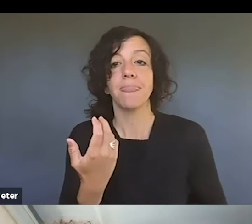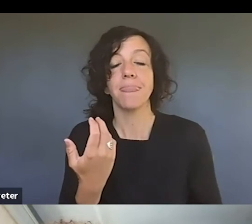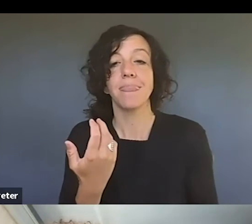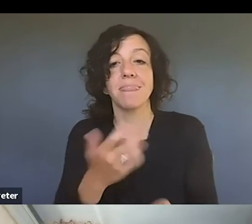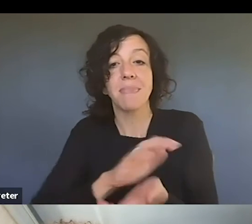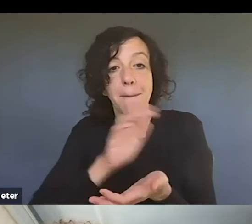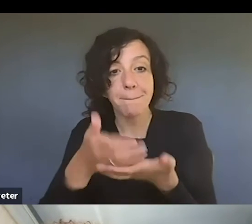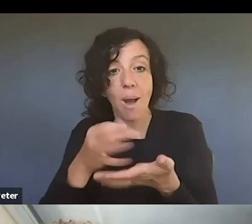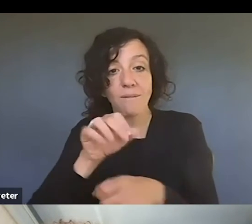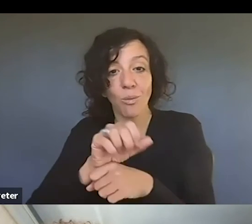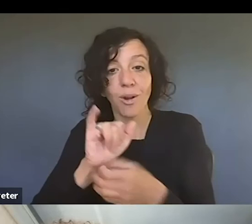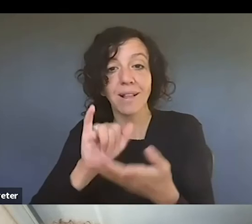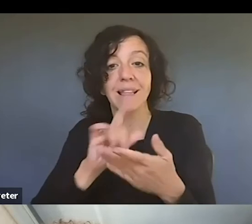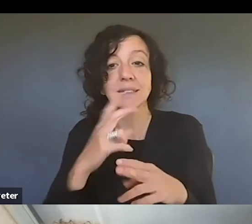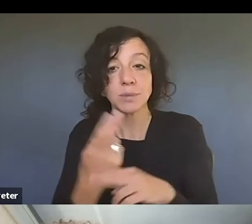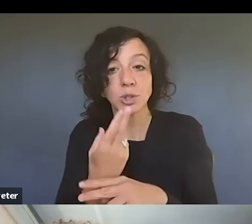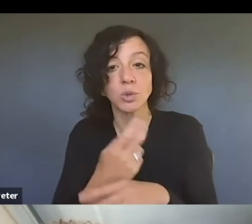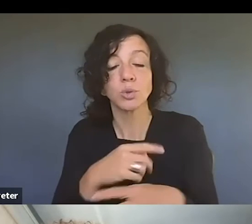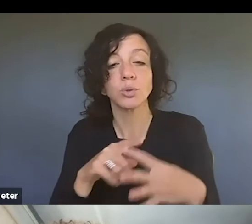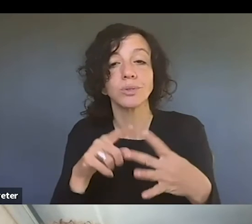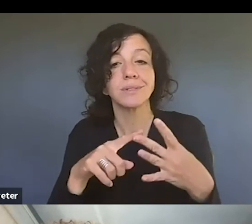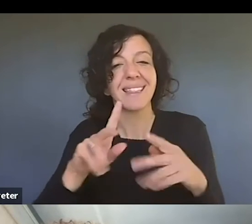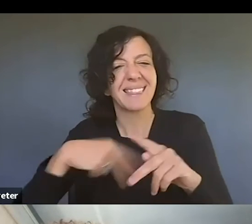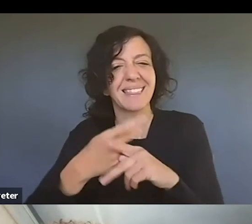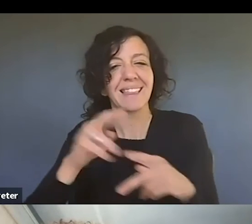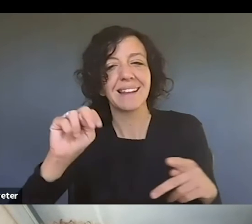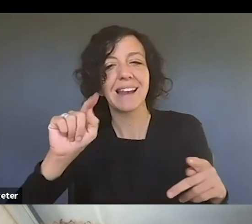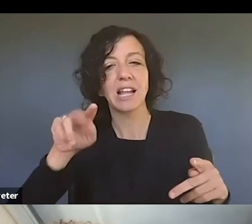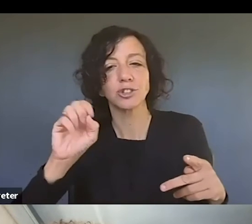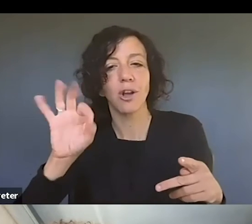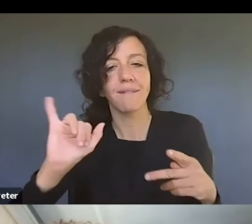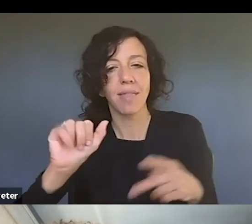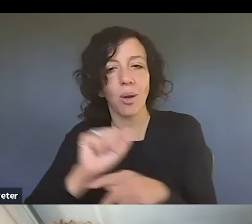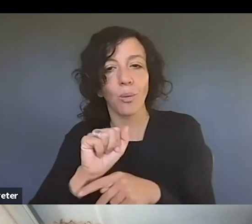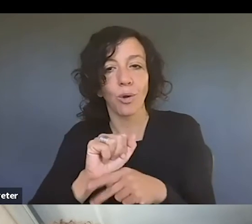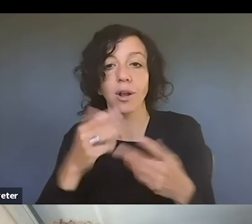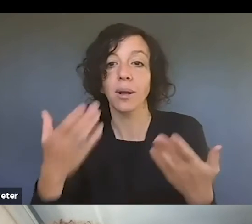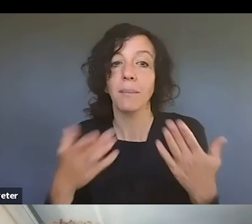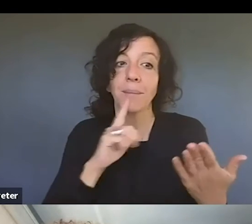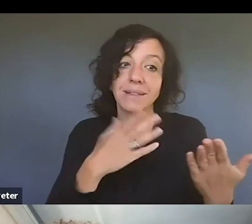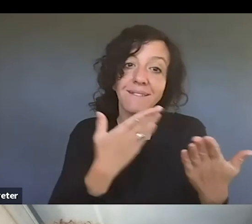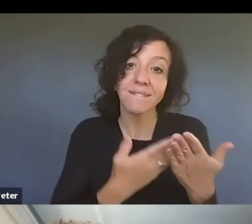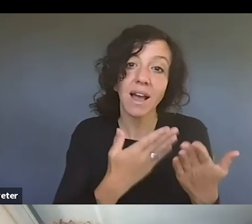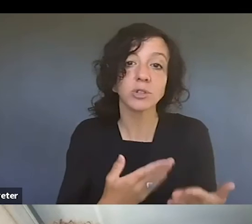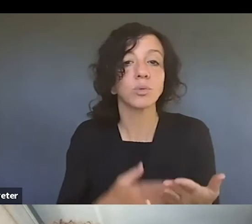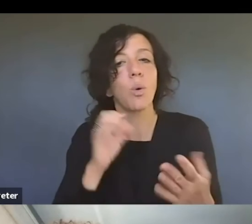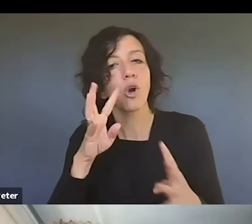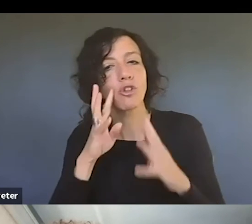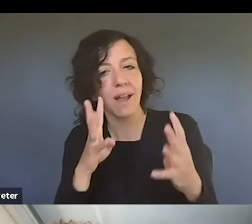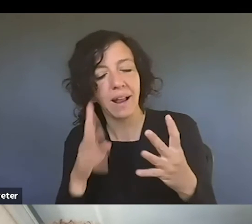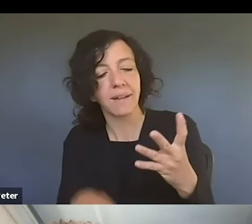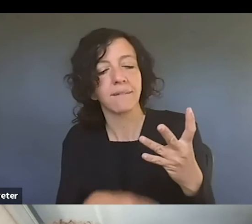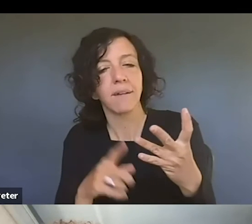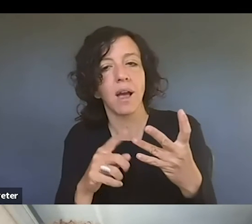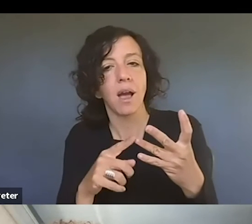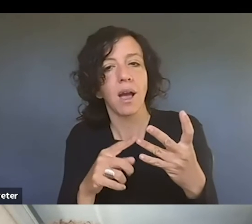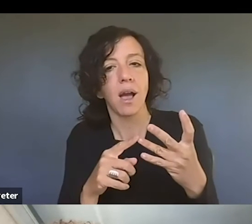that is being used, the nature of the work that's being used, whether it's primarily factual or creative, um,